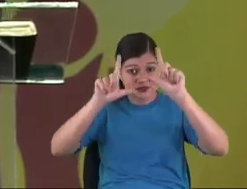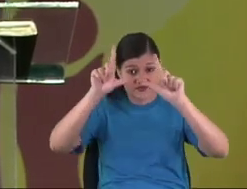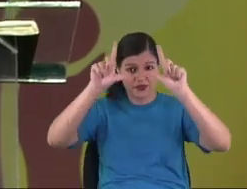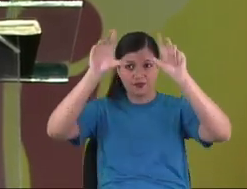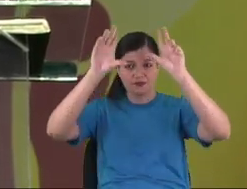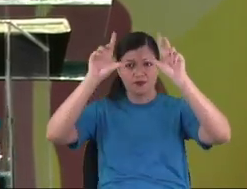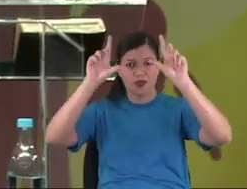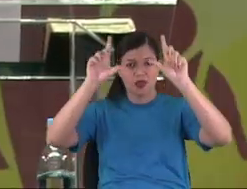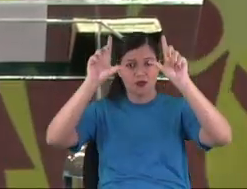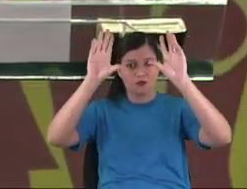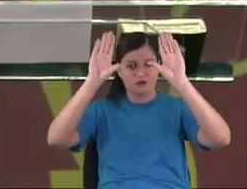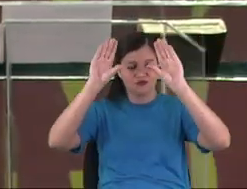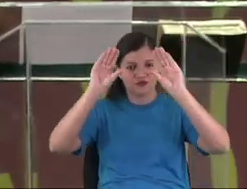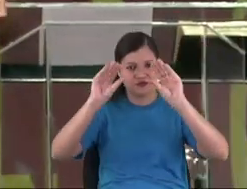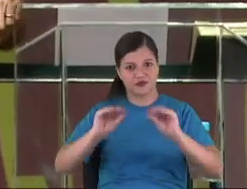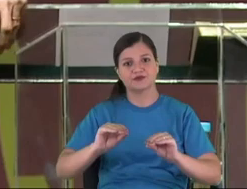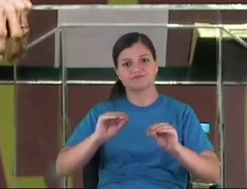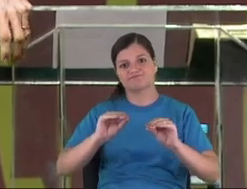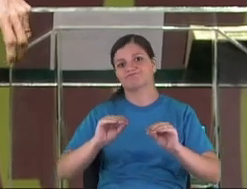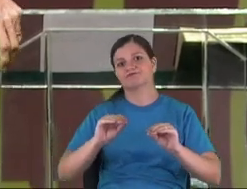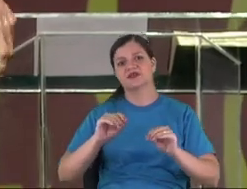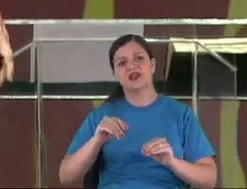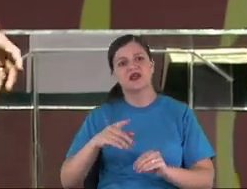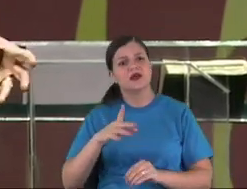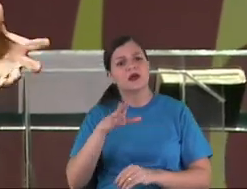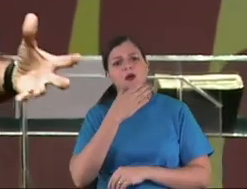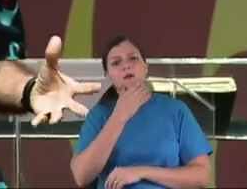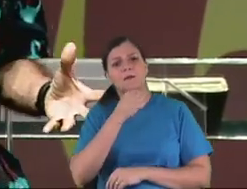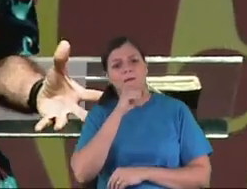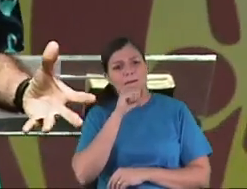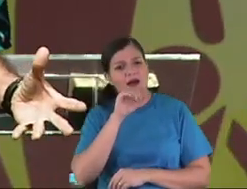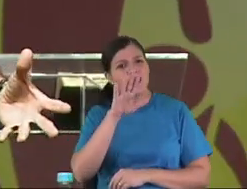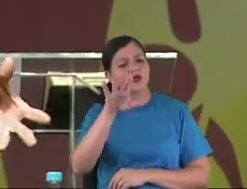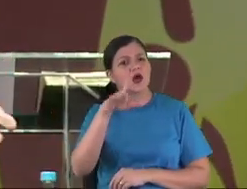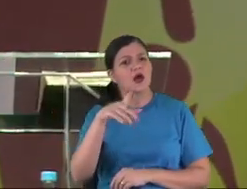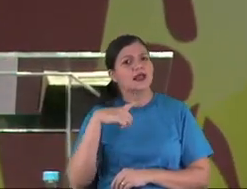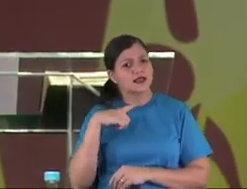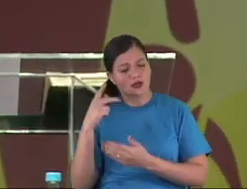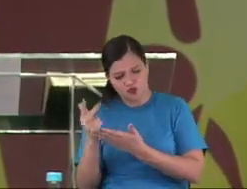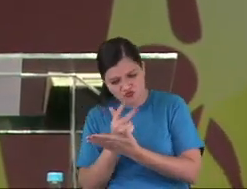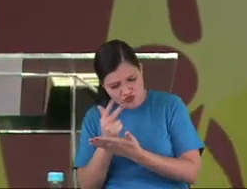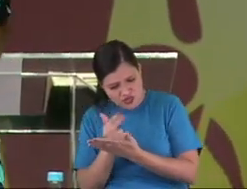Because, for example, you are dead. That's a new